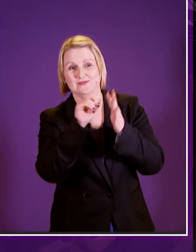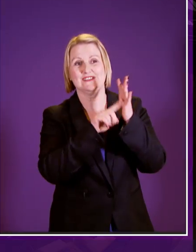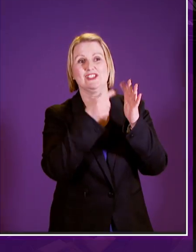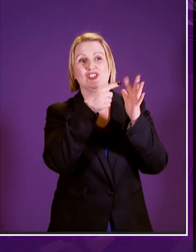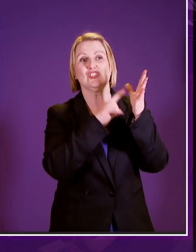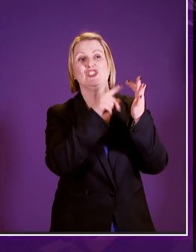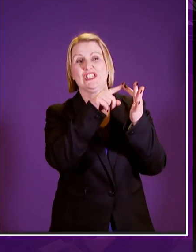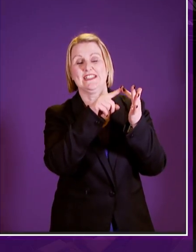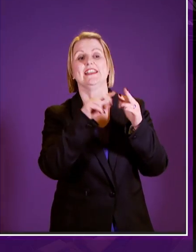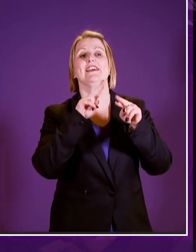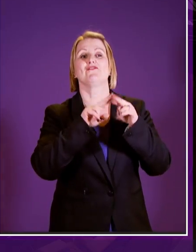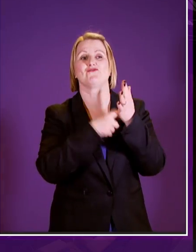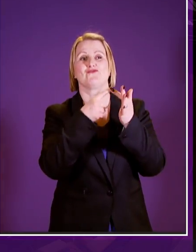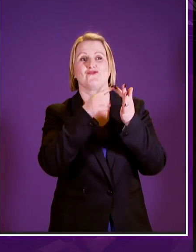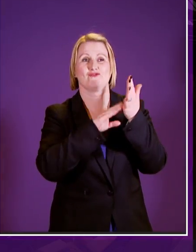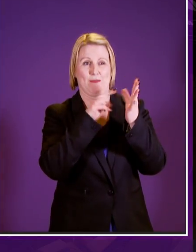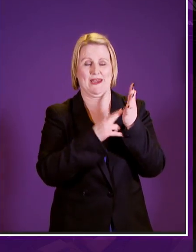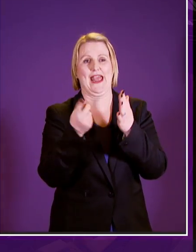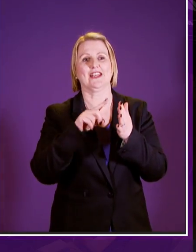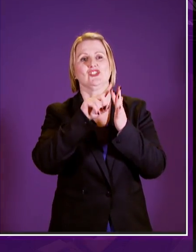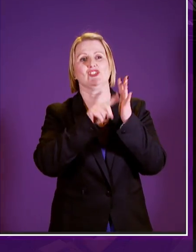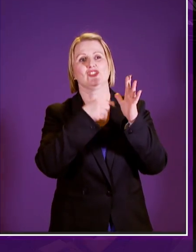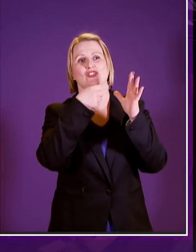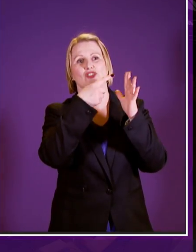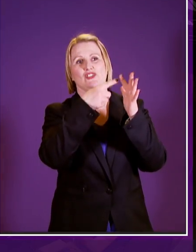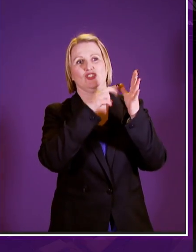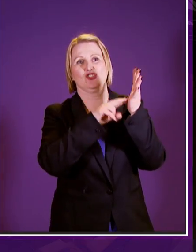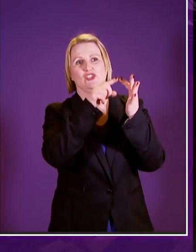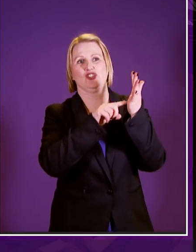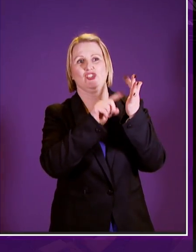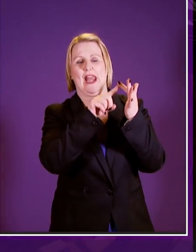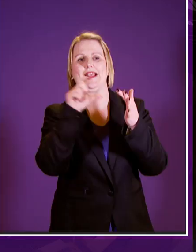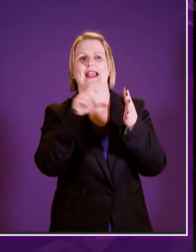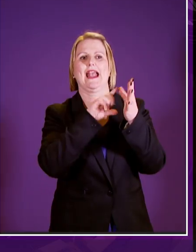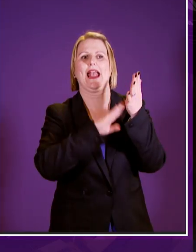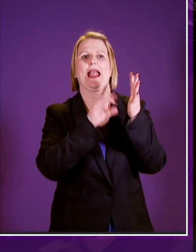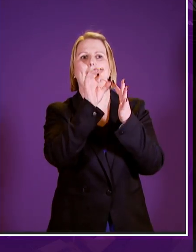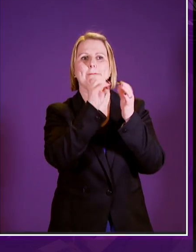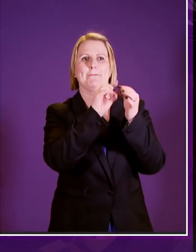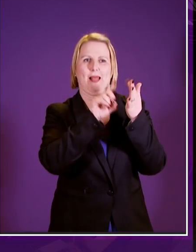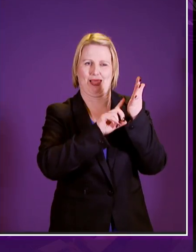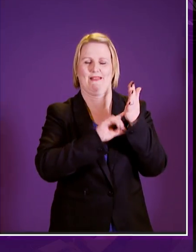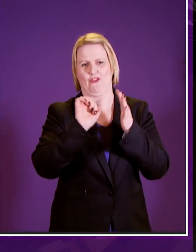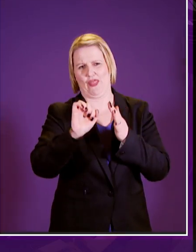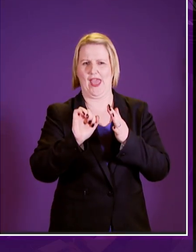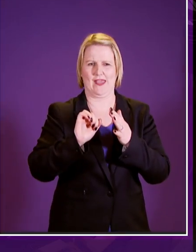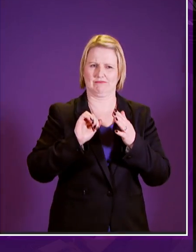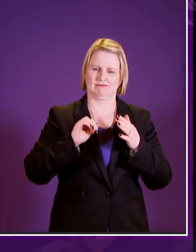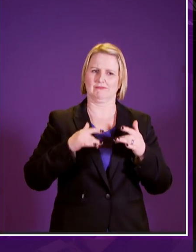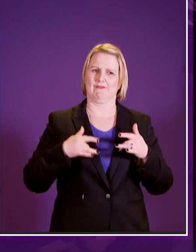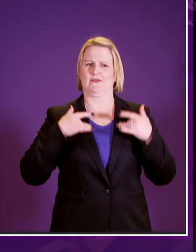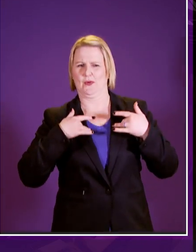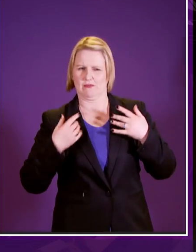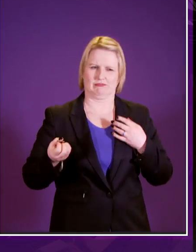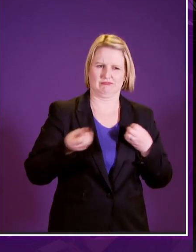officials and special advisor um jeanette campbell for the constructive and mature approach that she and they have taken to the passage of this